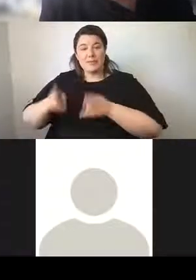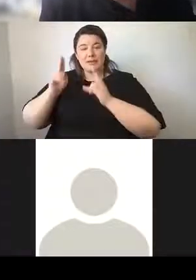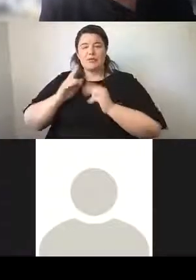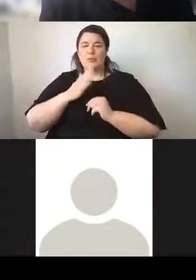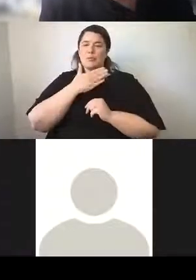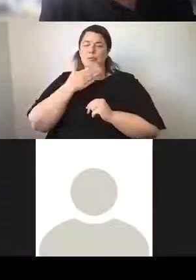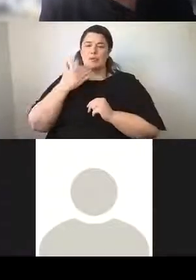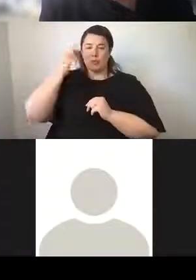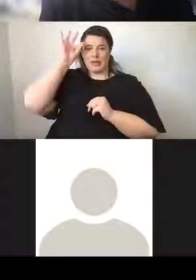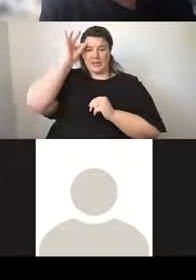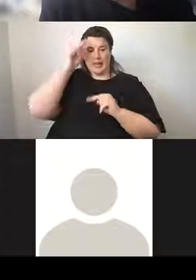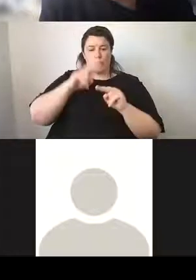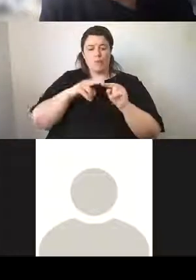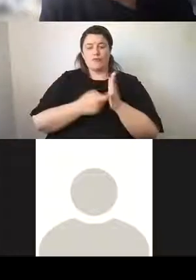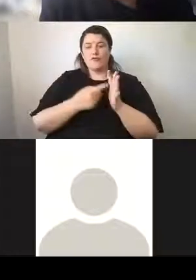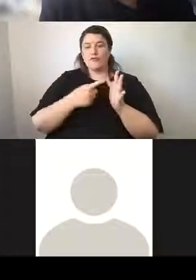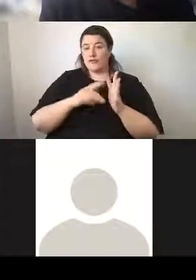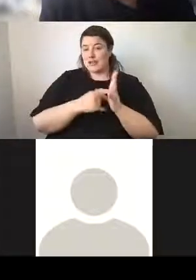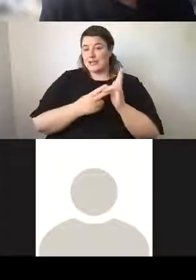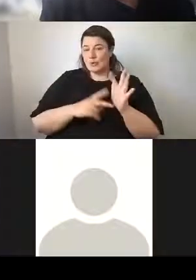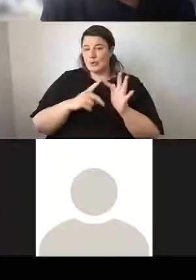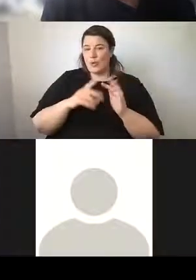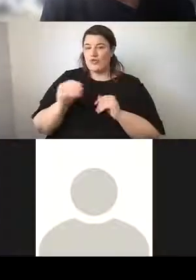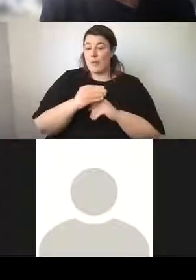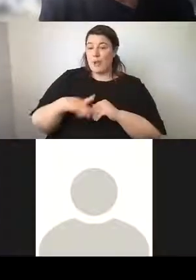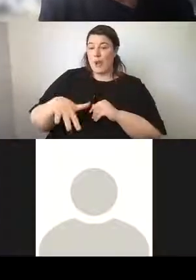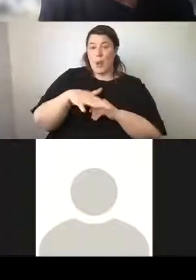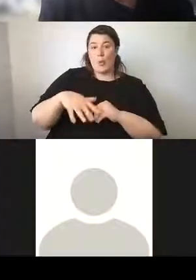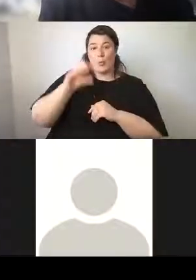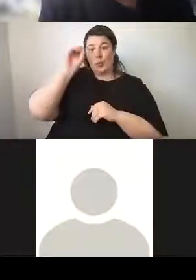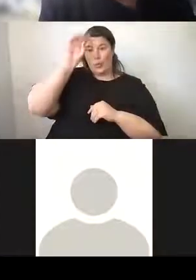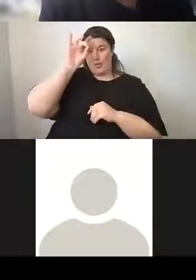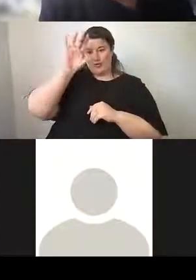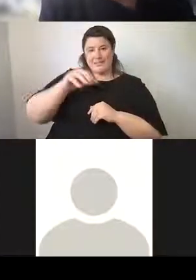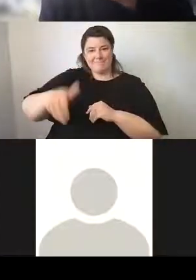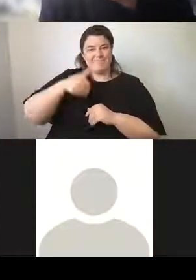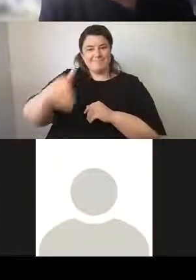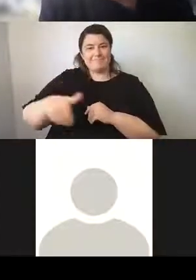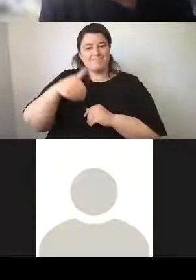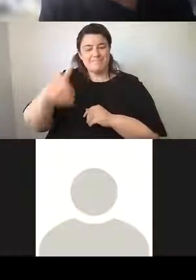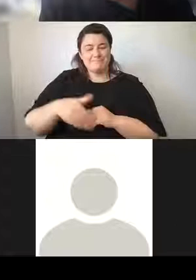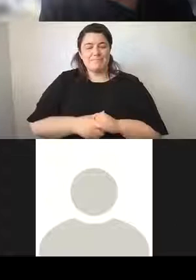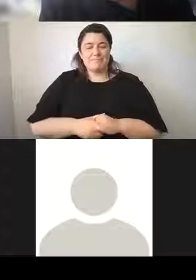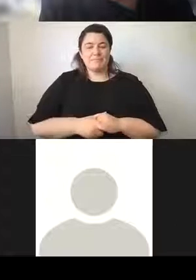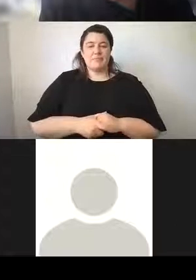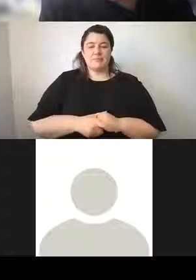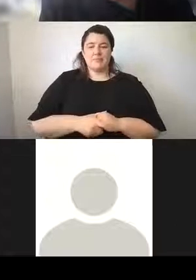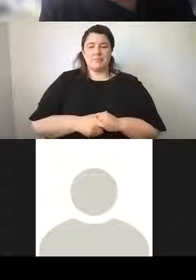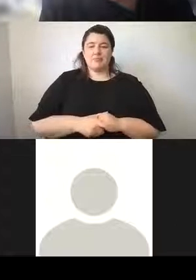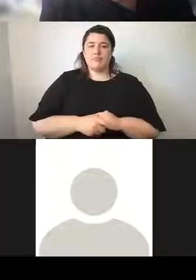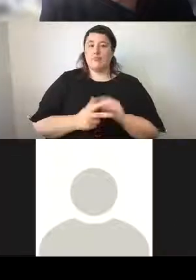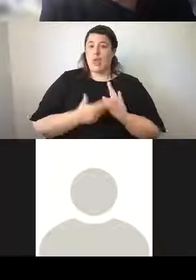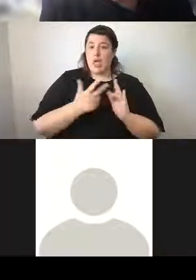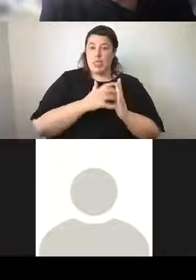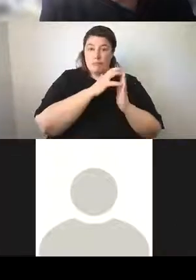stone from local quarries. And another journalist went on also extolling the stone's